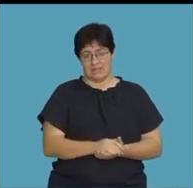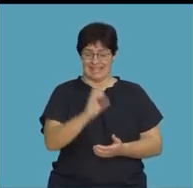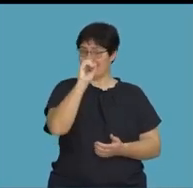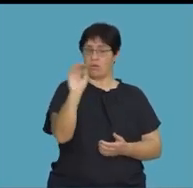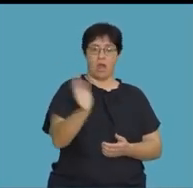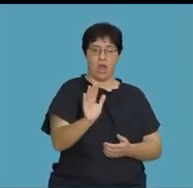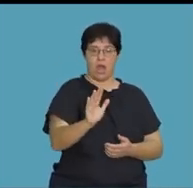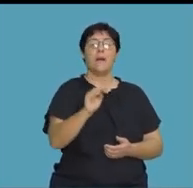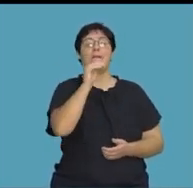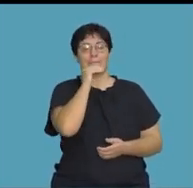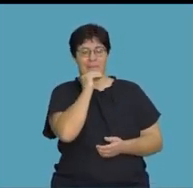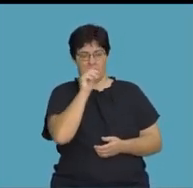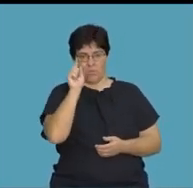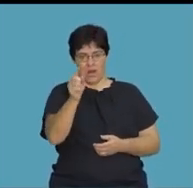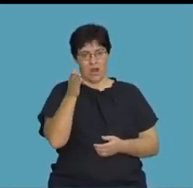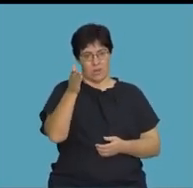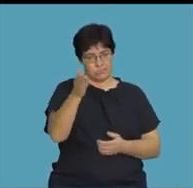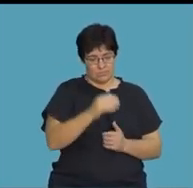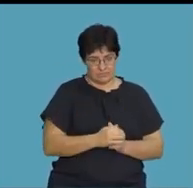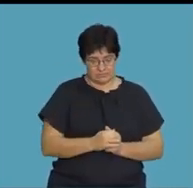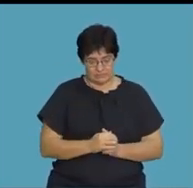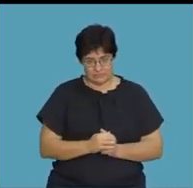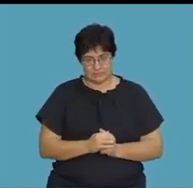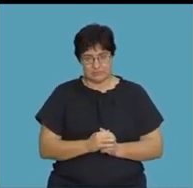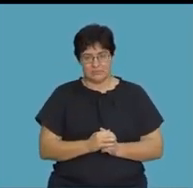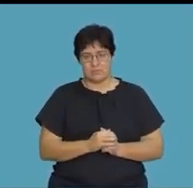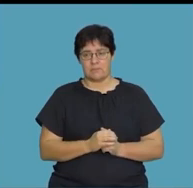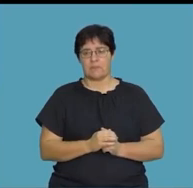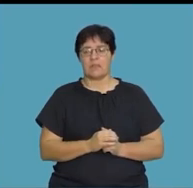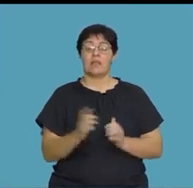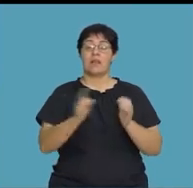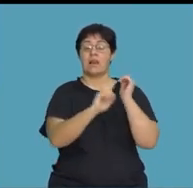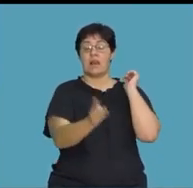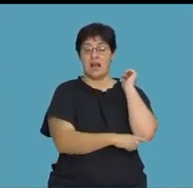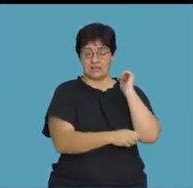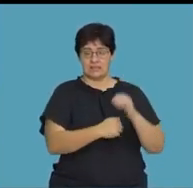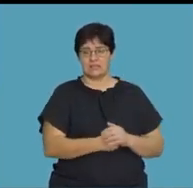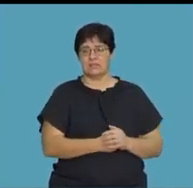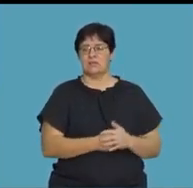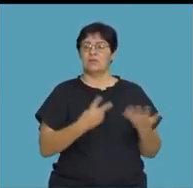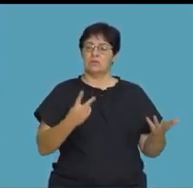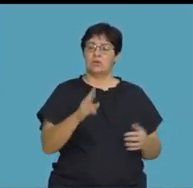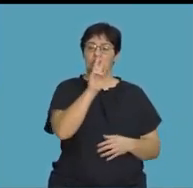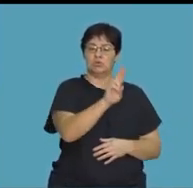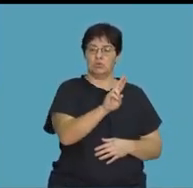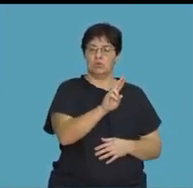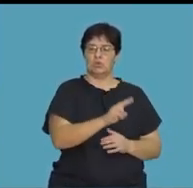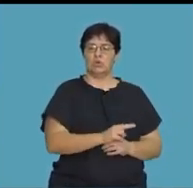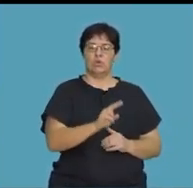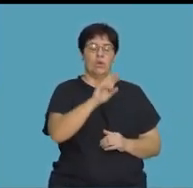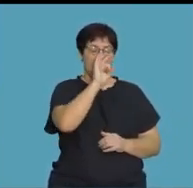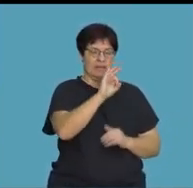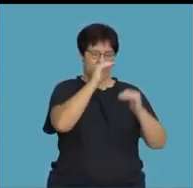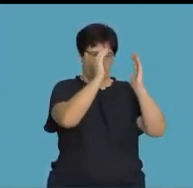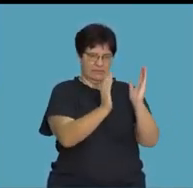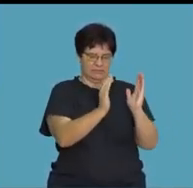mean 0. It means there is a 1 there that we are not writing. And then the last one will be if I have 2 to the exponent